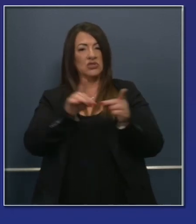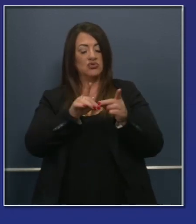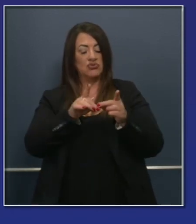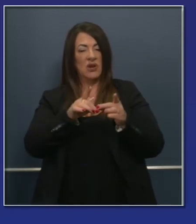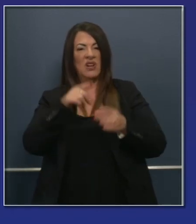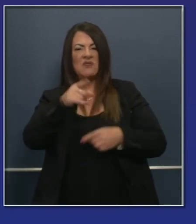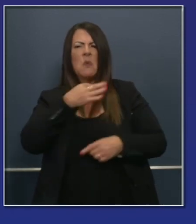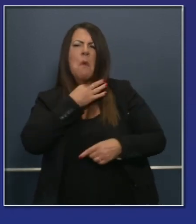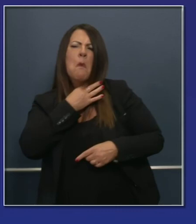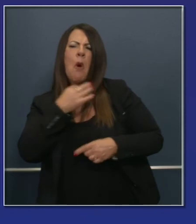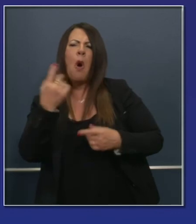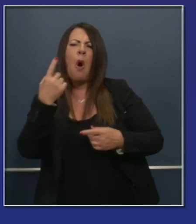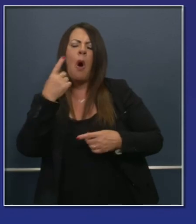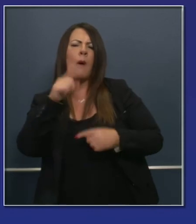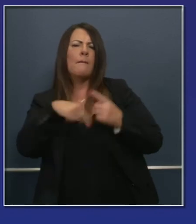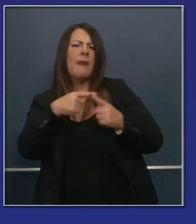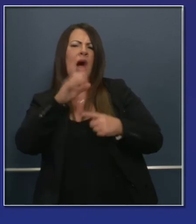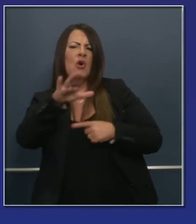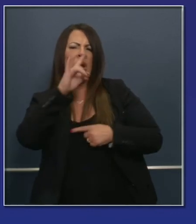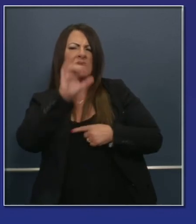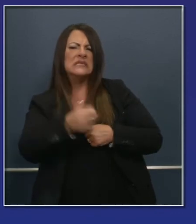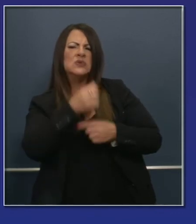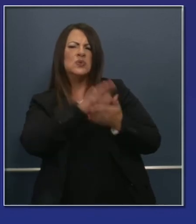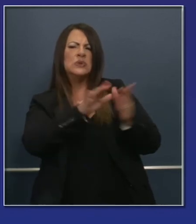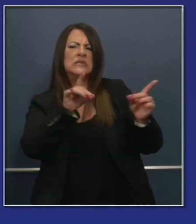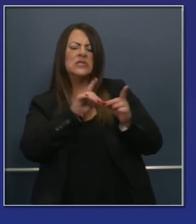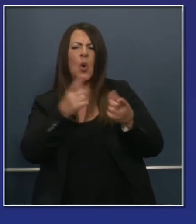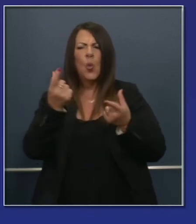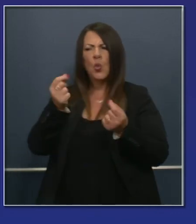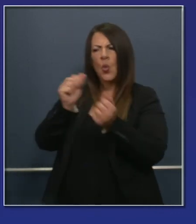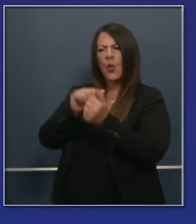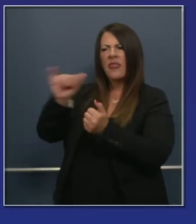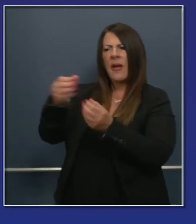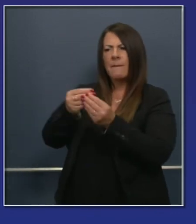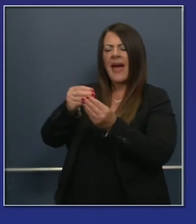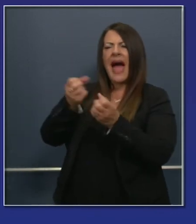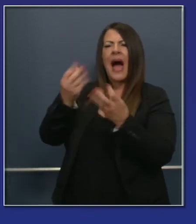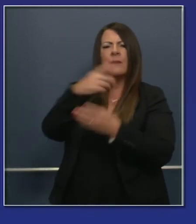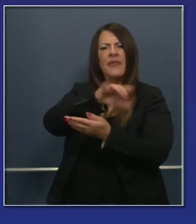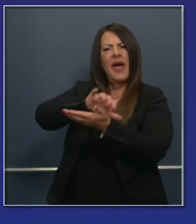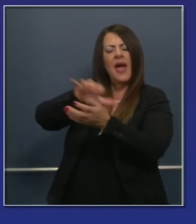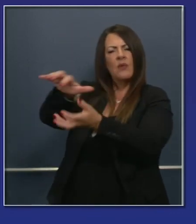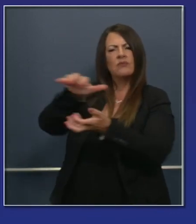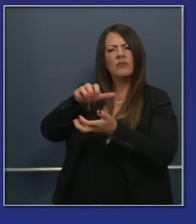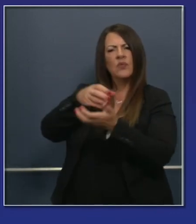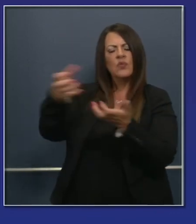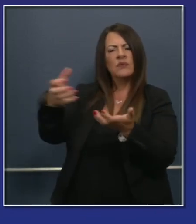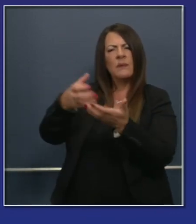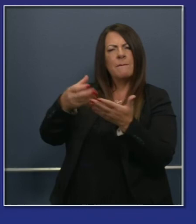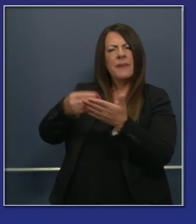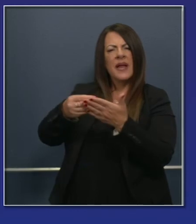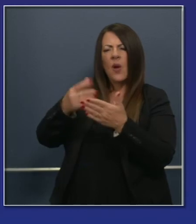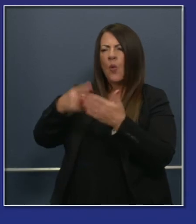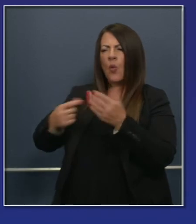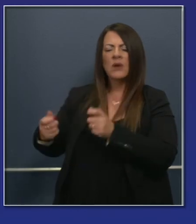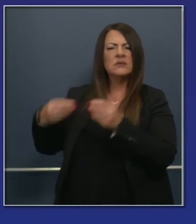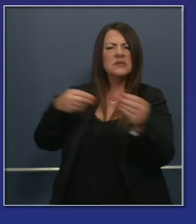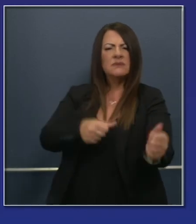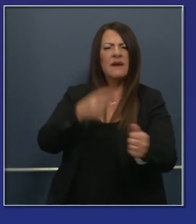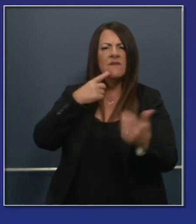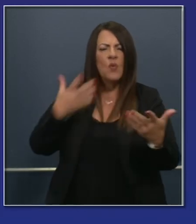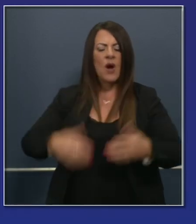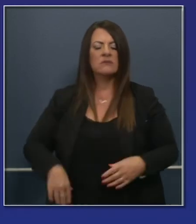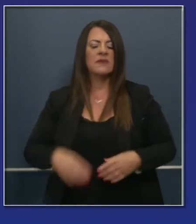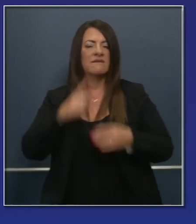what their allocation was of that 5.3 billion you can see here on this slide 450 million dollars went to LI